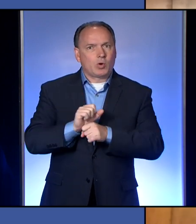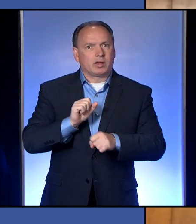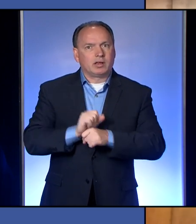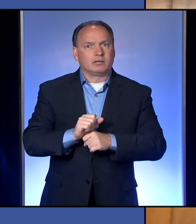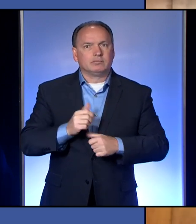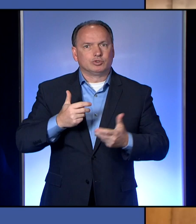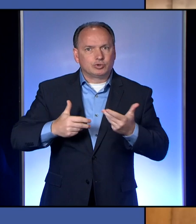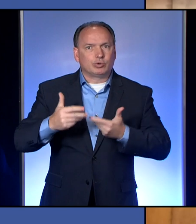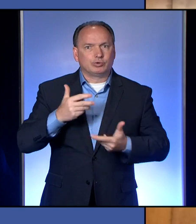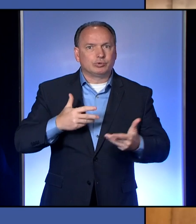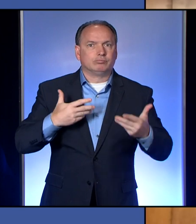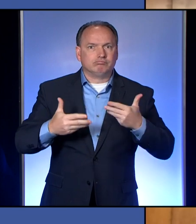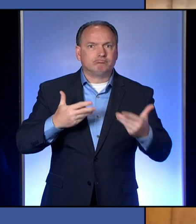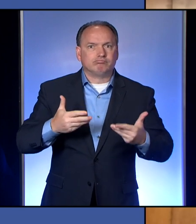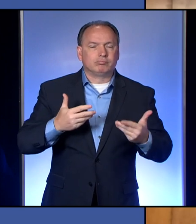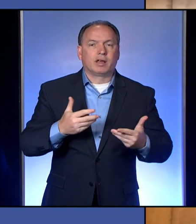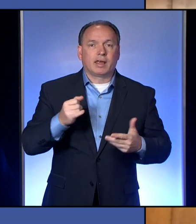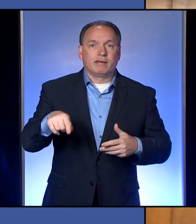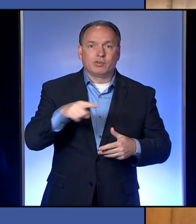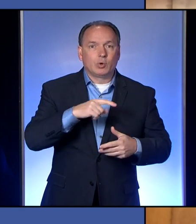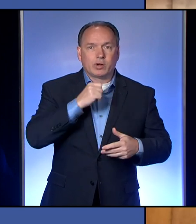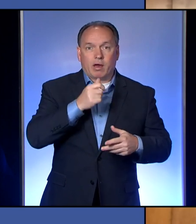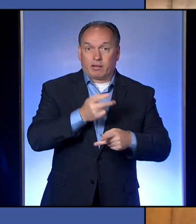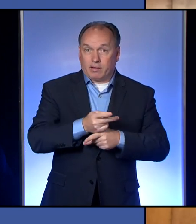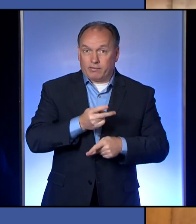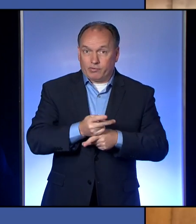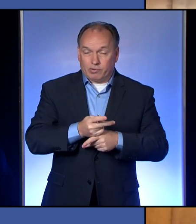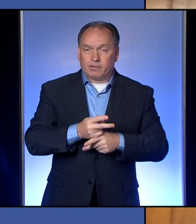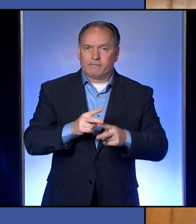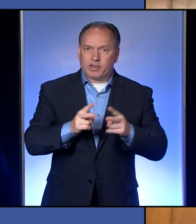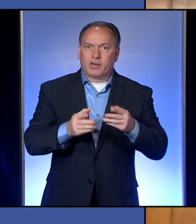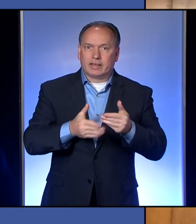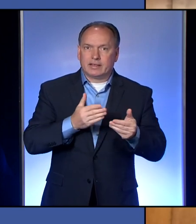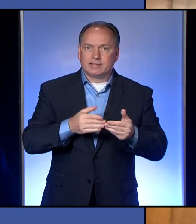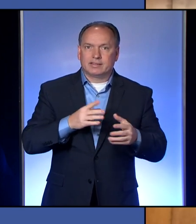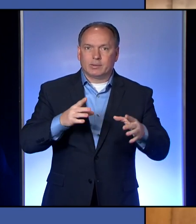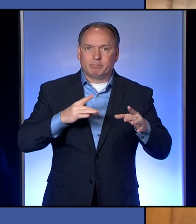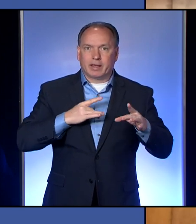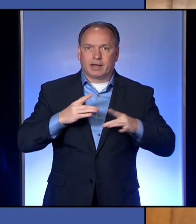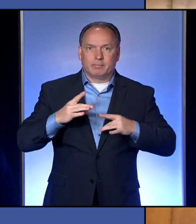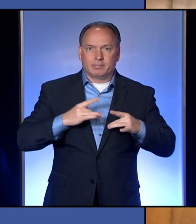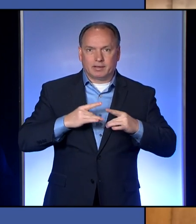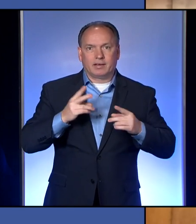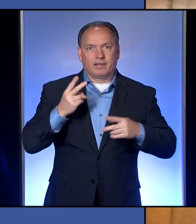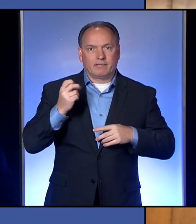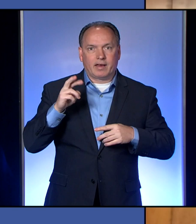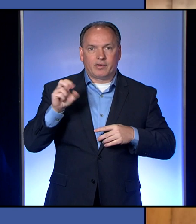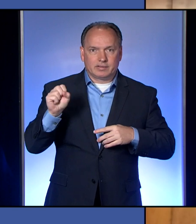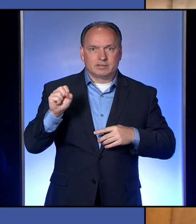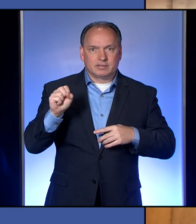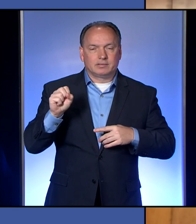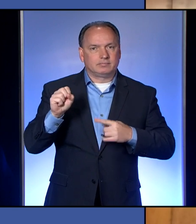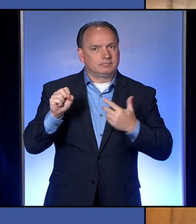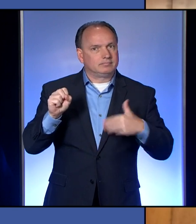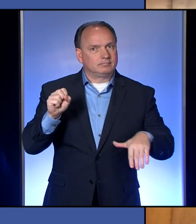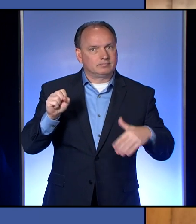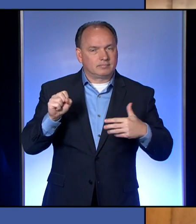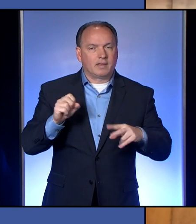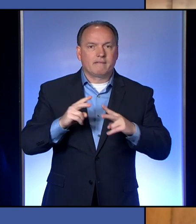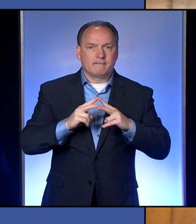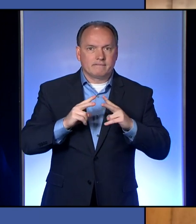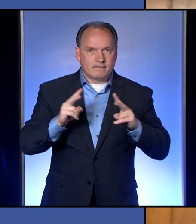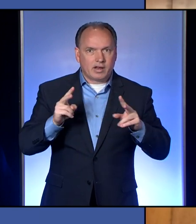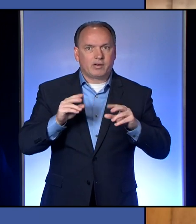social. And if you are not careful, it's very easy to pick up this virus. This virus is very contagious,